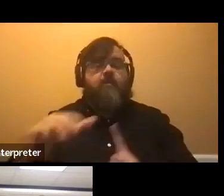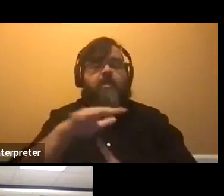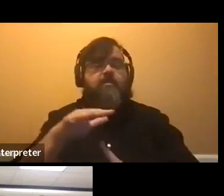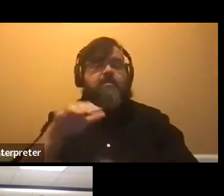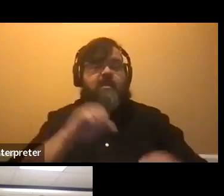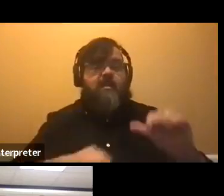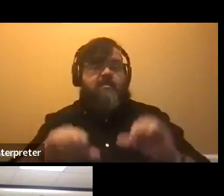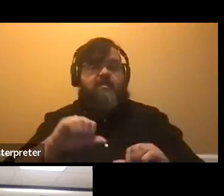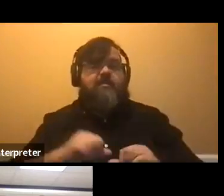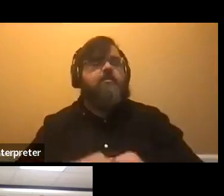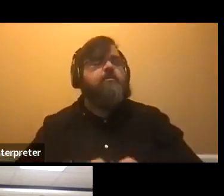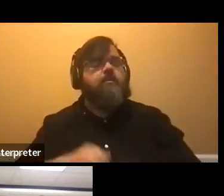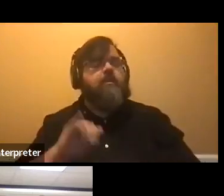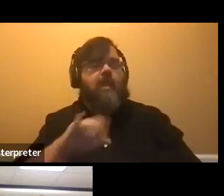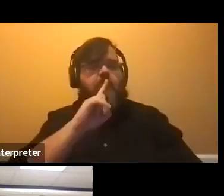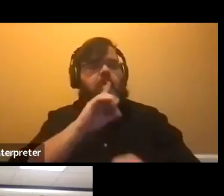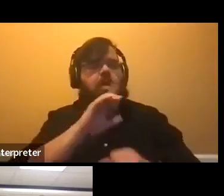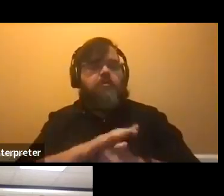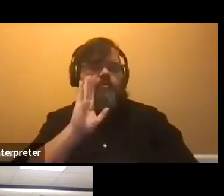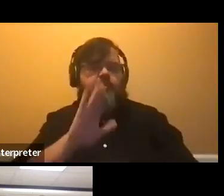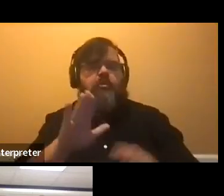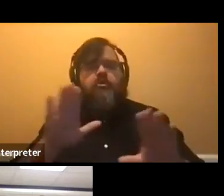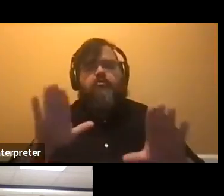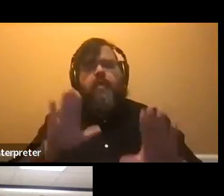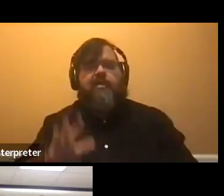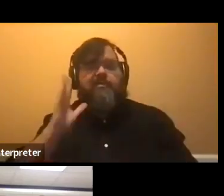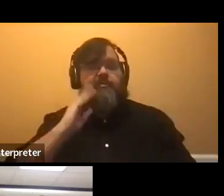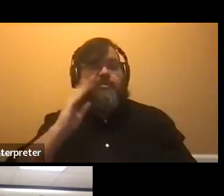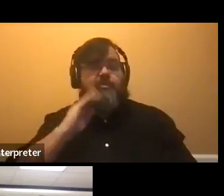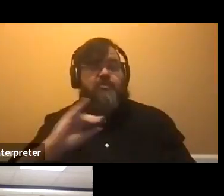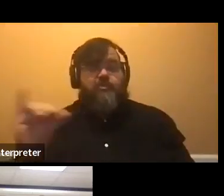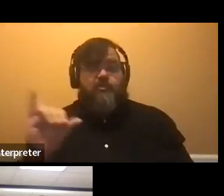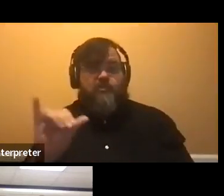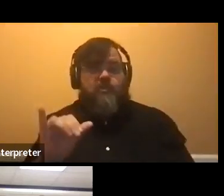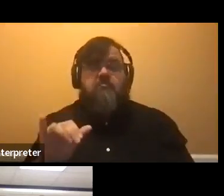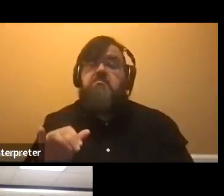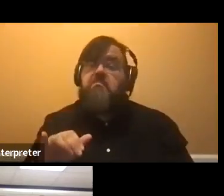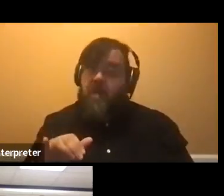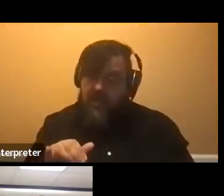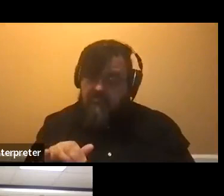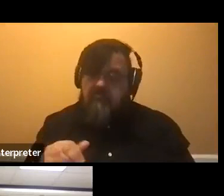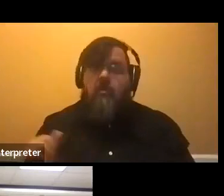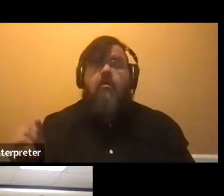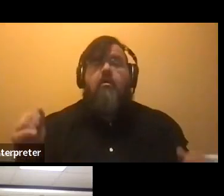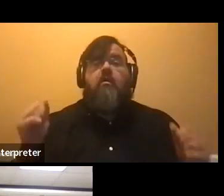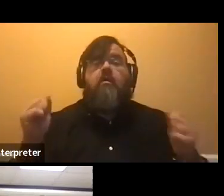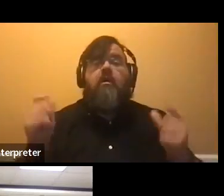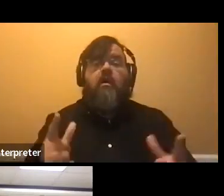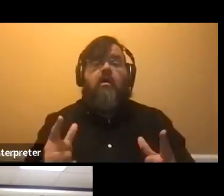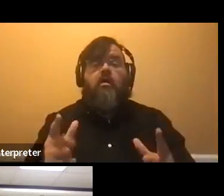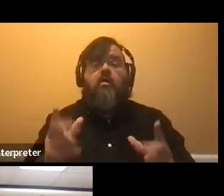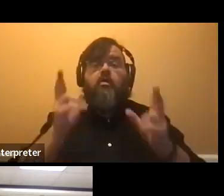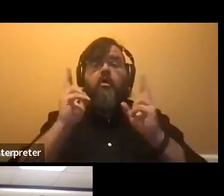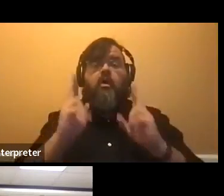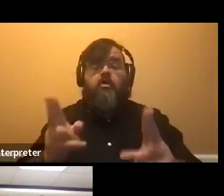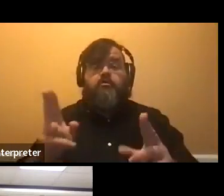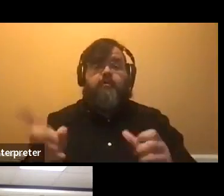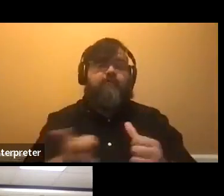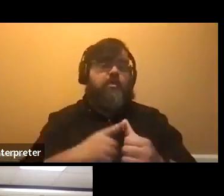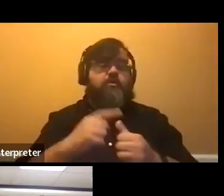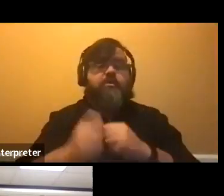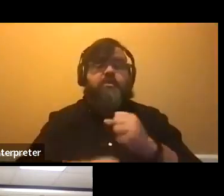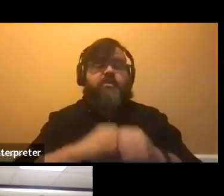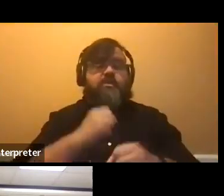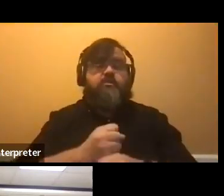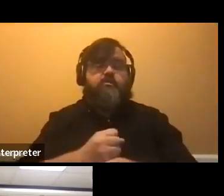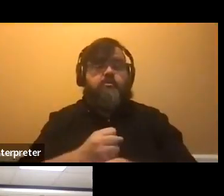really great, um, experience as well, but all of the honors first year living learning communities are centered in